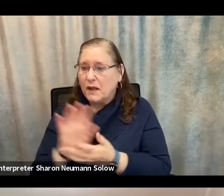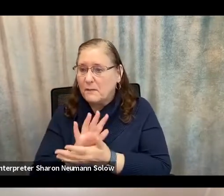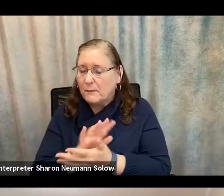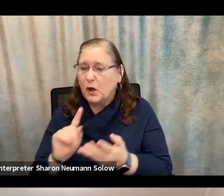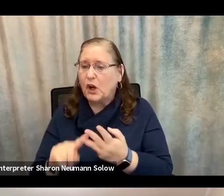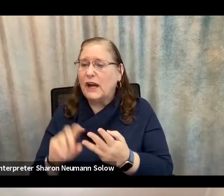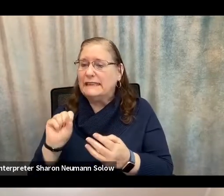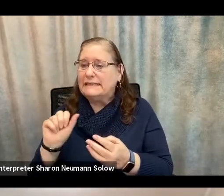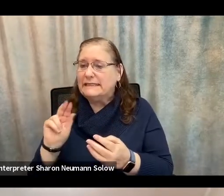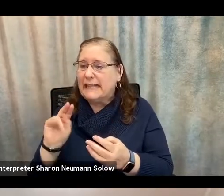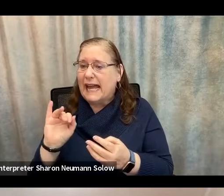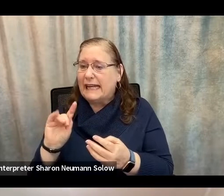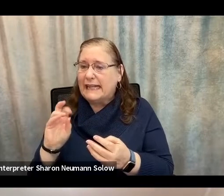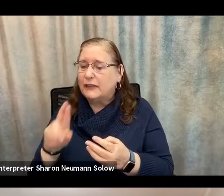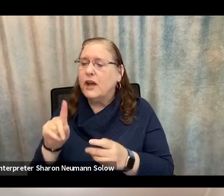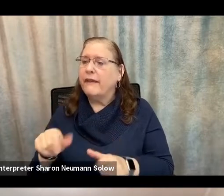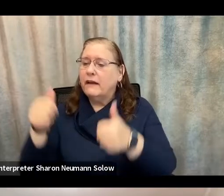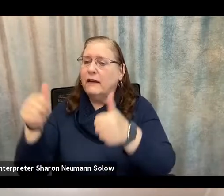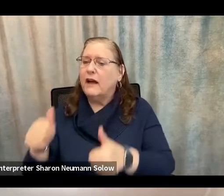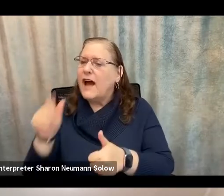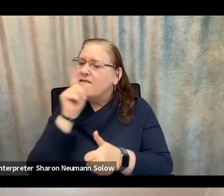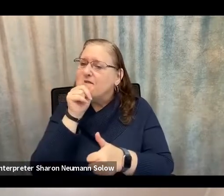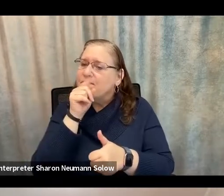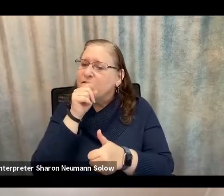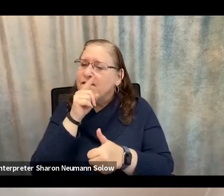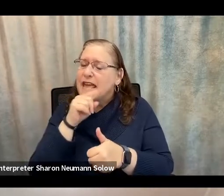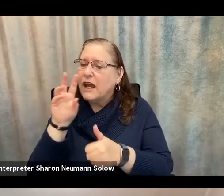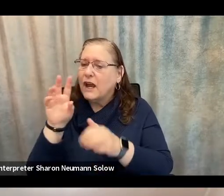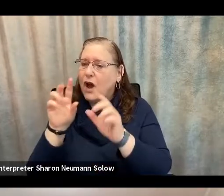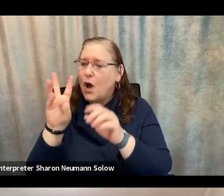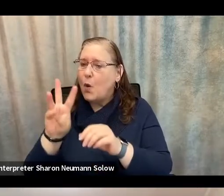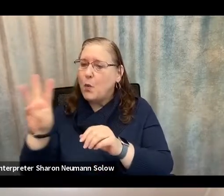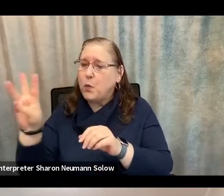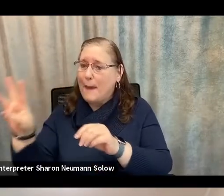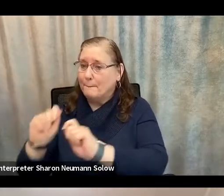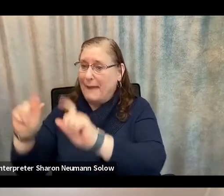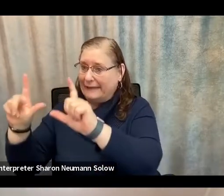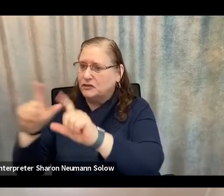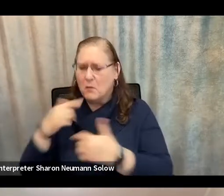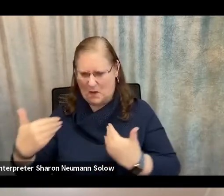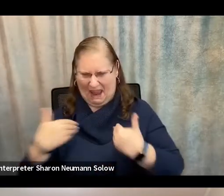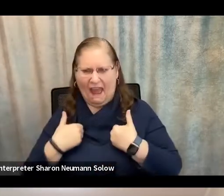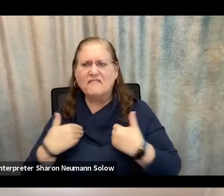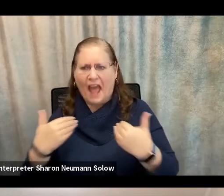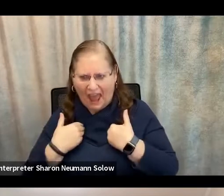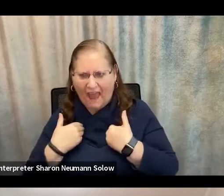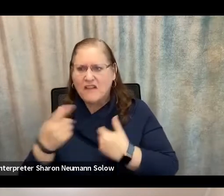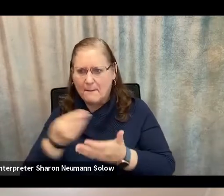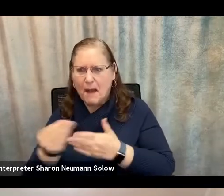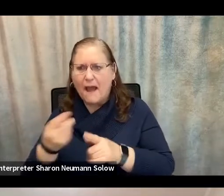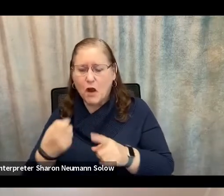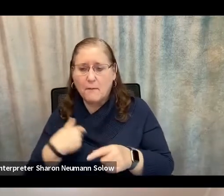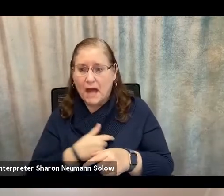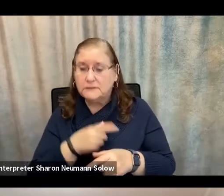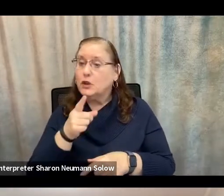web pages, fake web pages, saying, hey, we have these products, come buy it from us. And then they just,